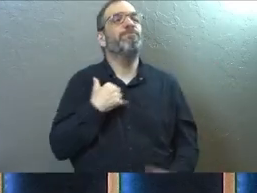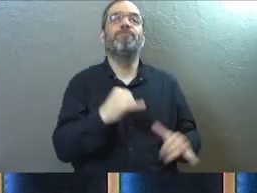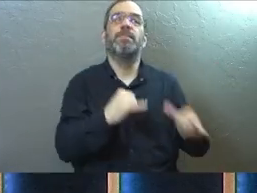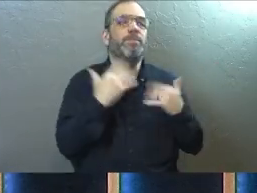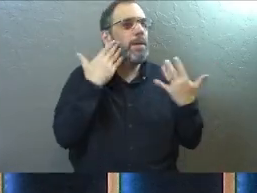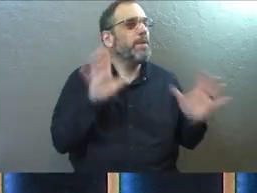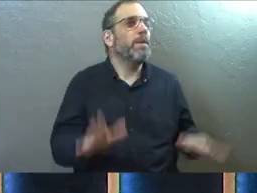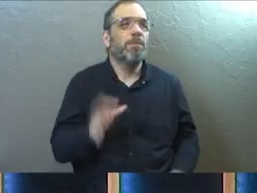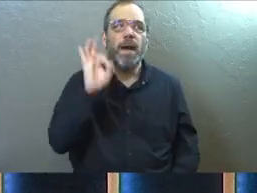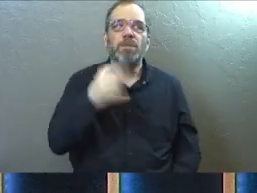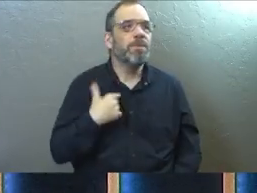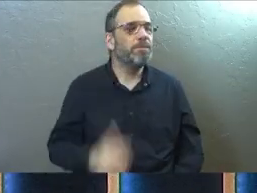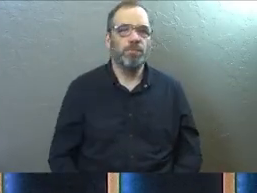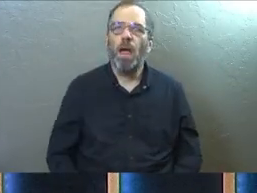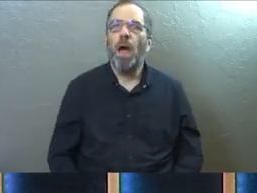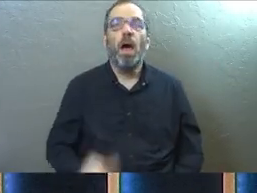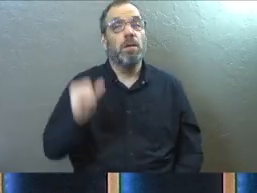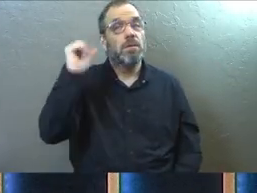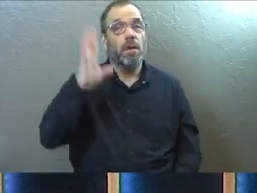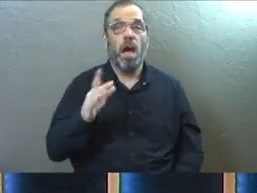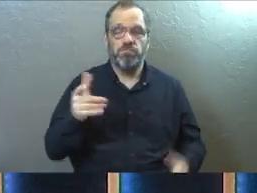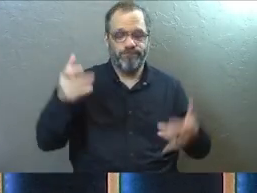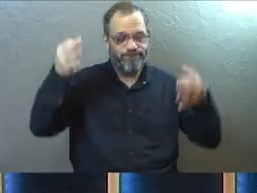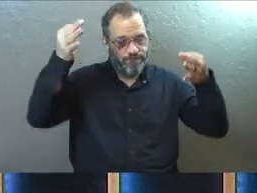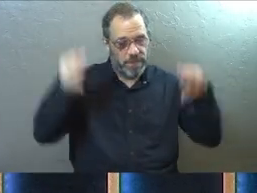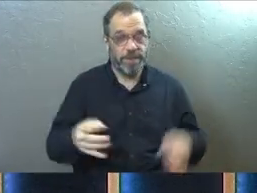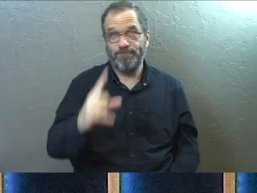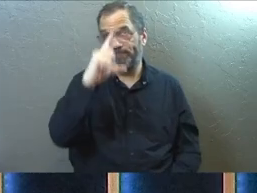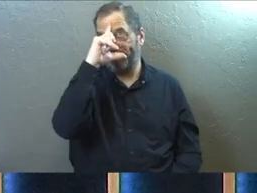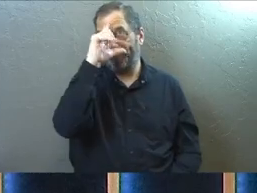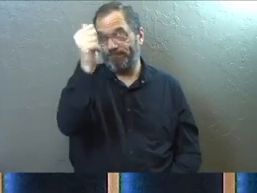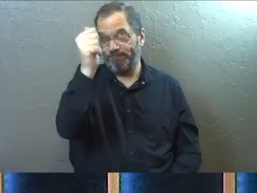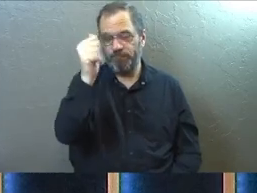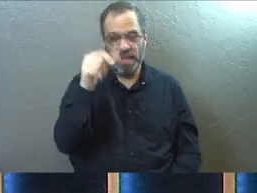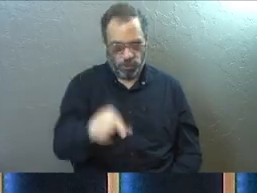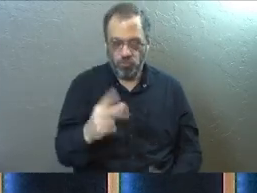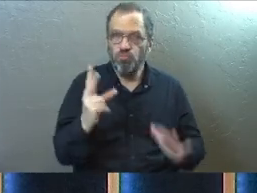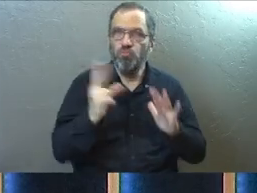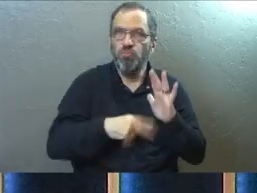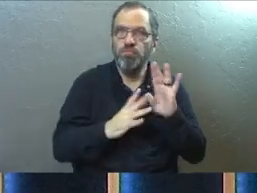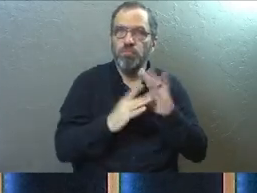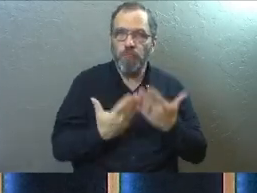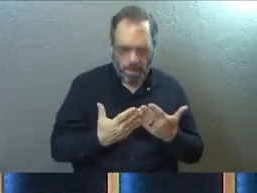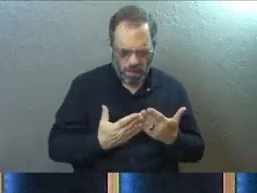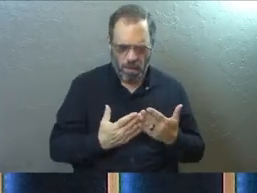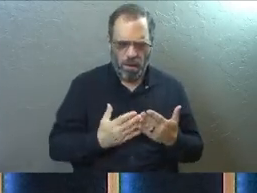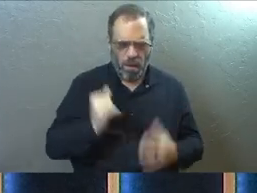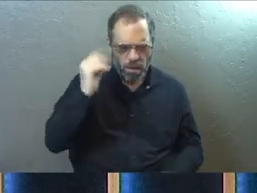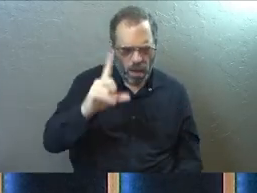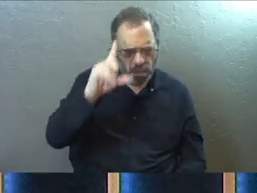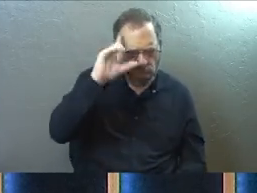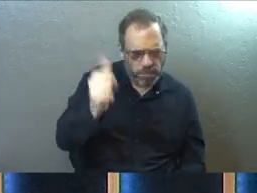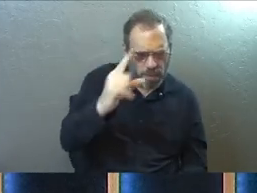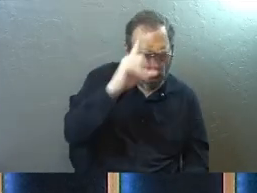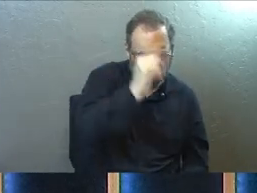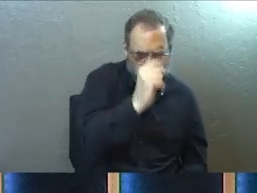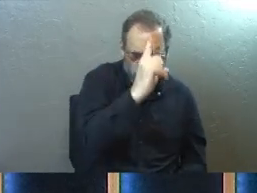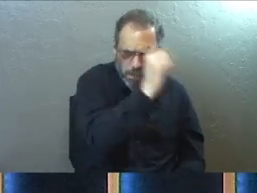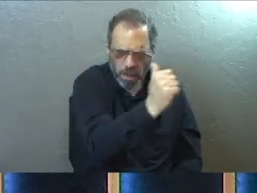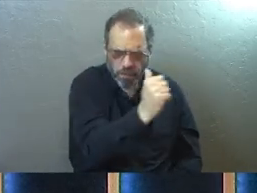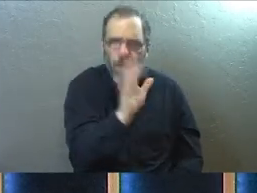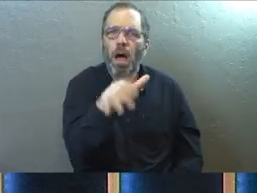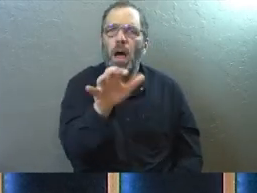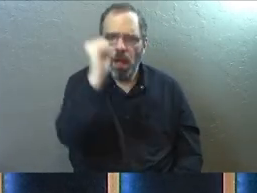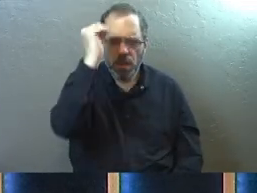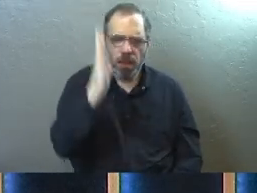It is God's sovereign choice. And that's what you see throughout the scripture. There are certain moments